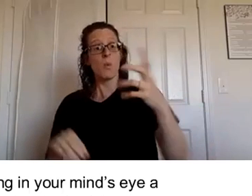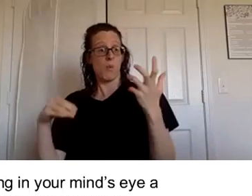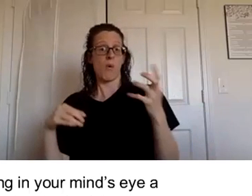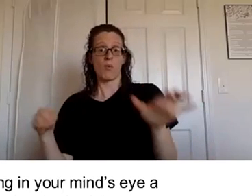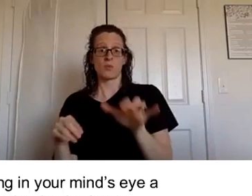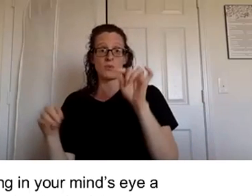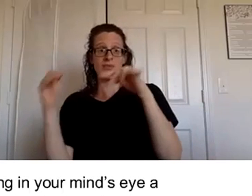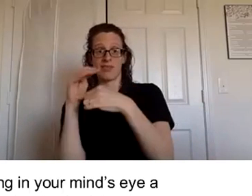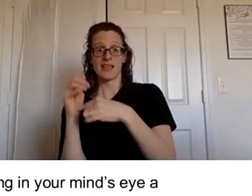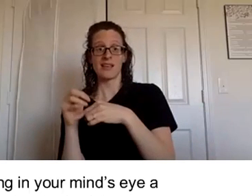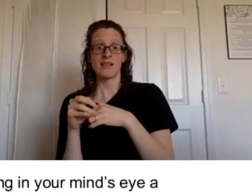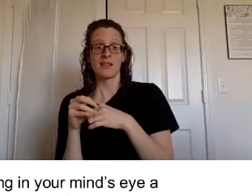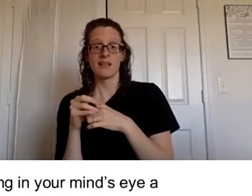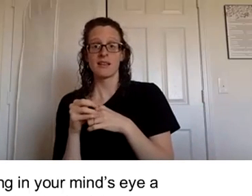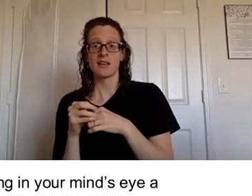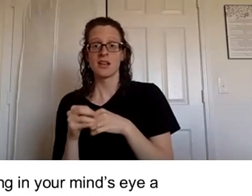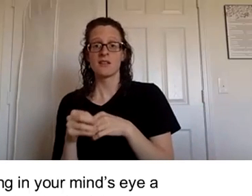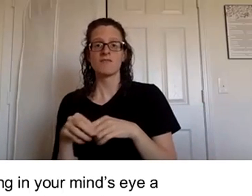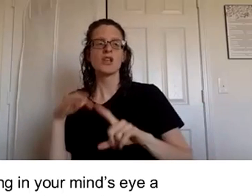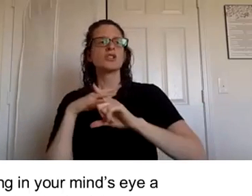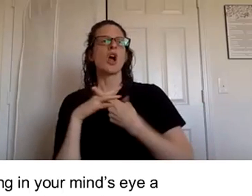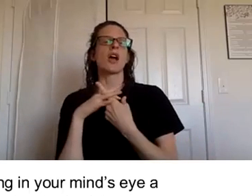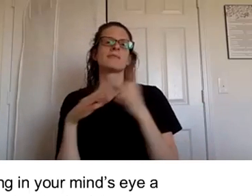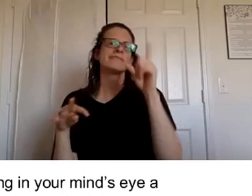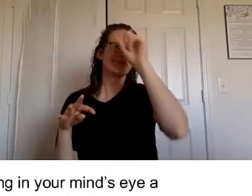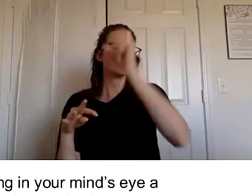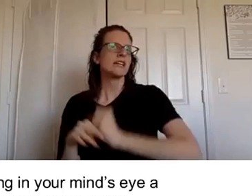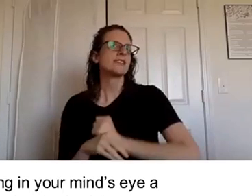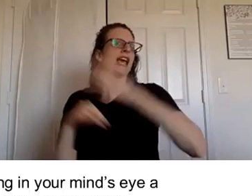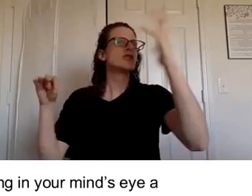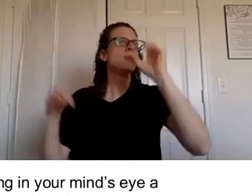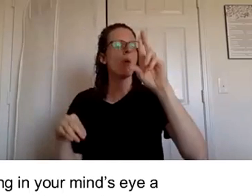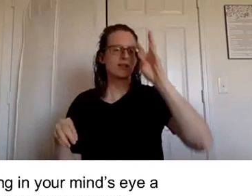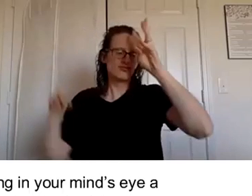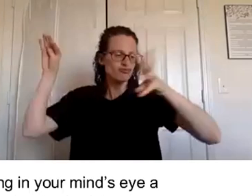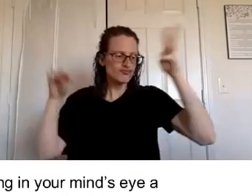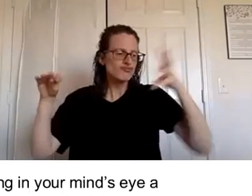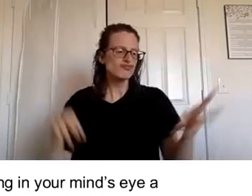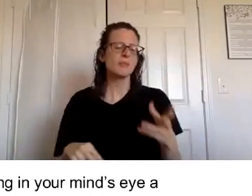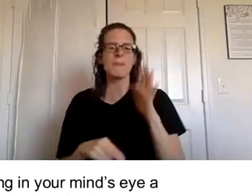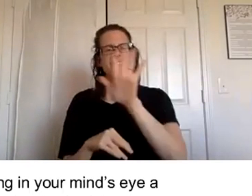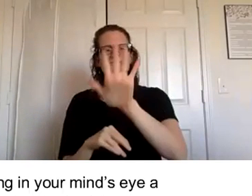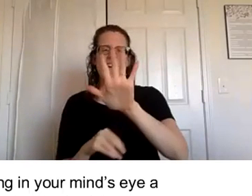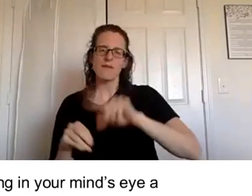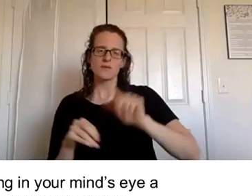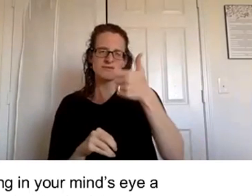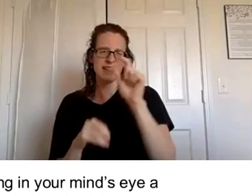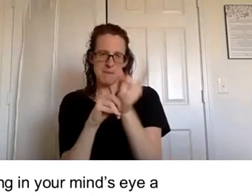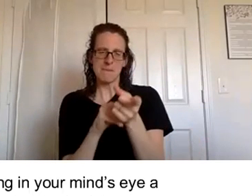start a daydreaming session or a brainstorming session and it should only take five to ten minutes